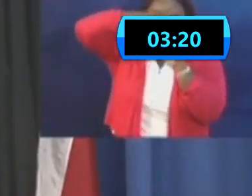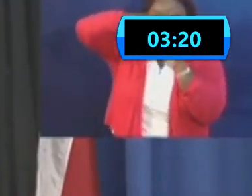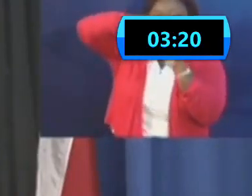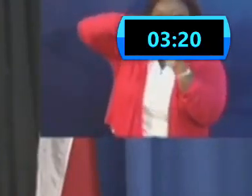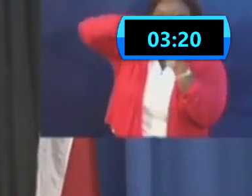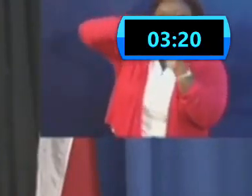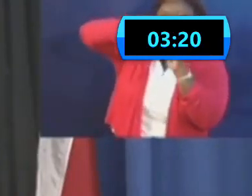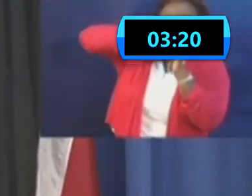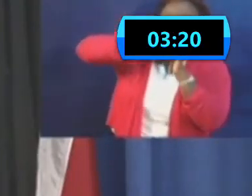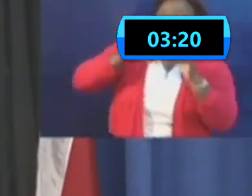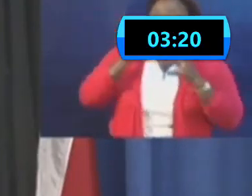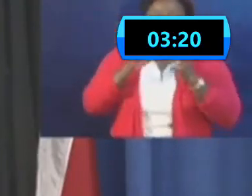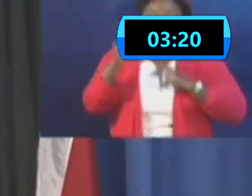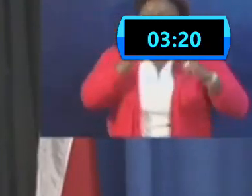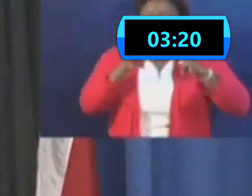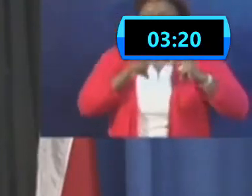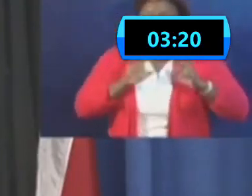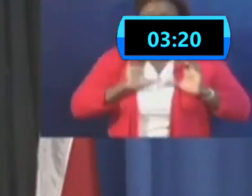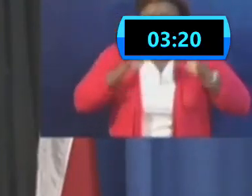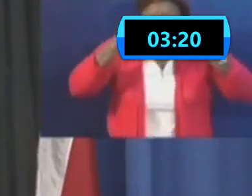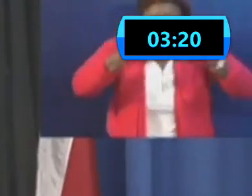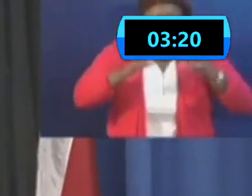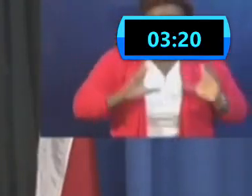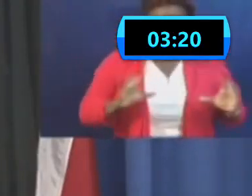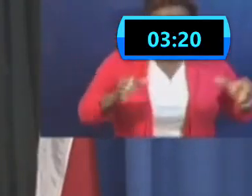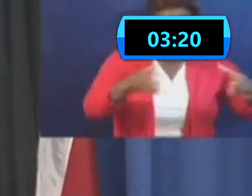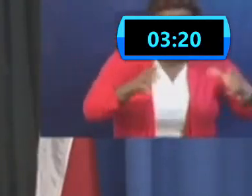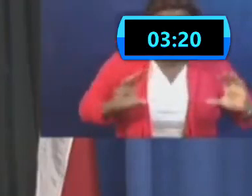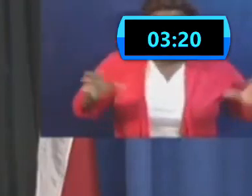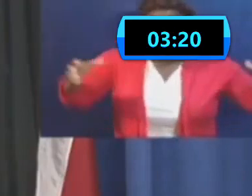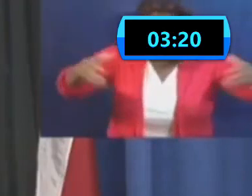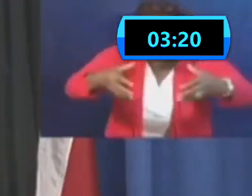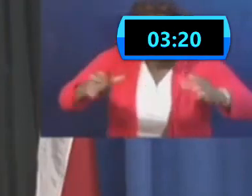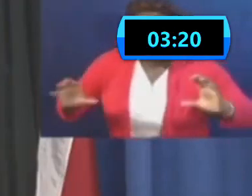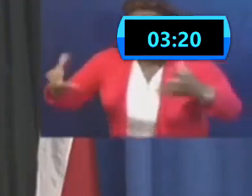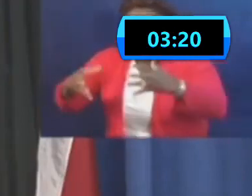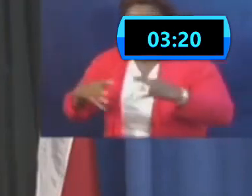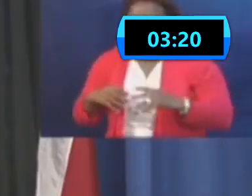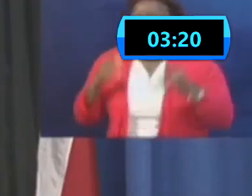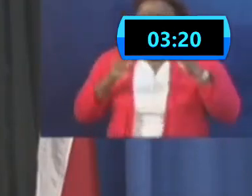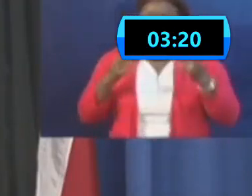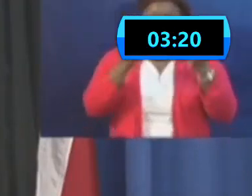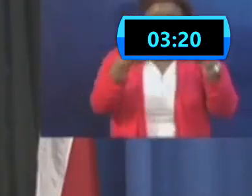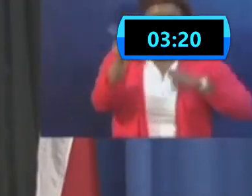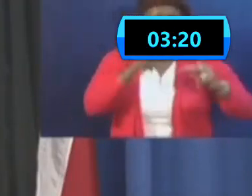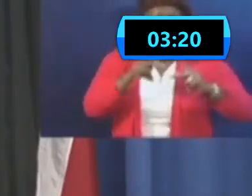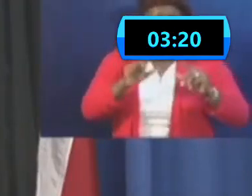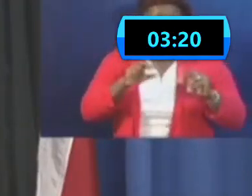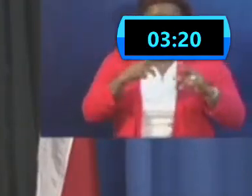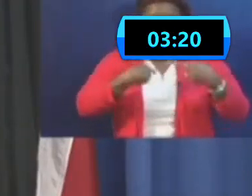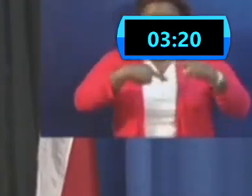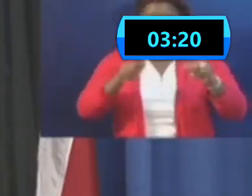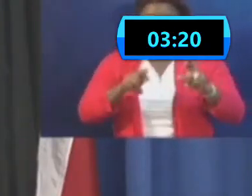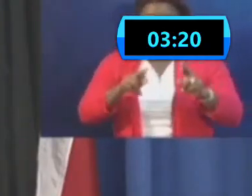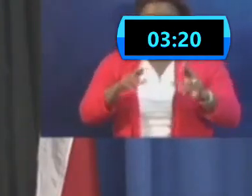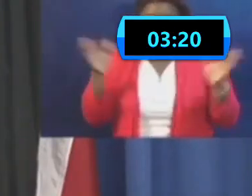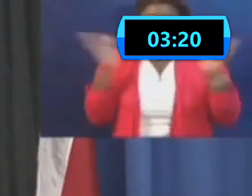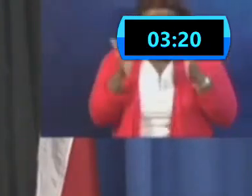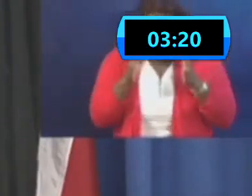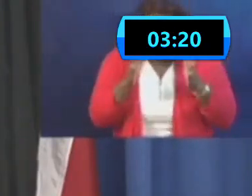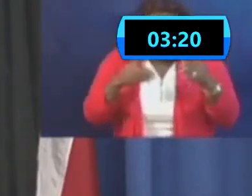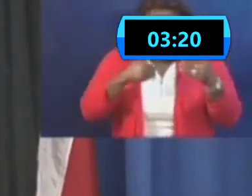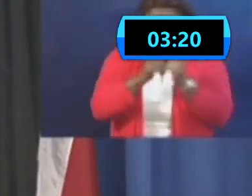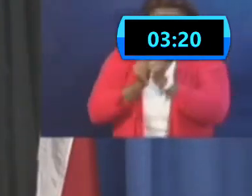we want to dissuade gathering in addition to wearing masks. So if you have a number of people in a room very close together wearing masks, the transmission